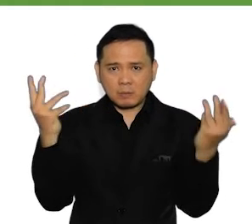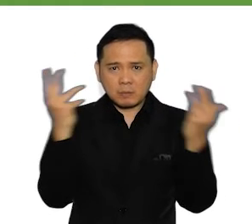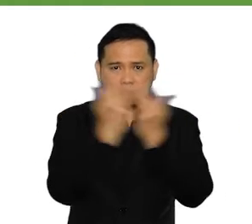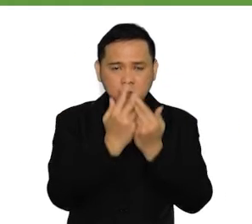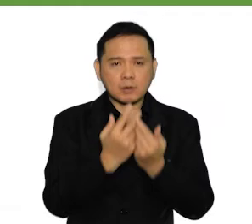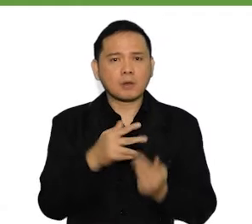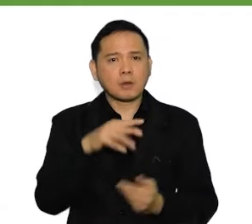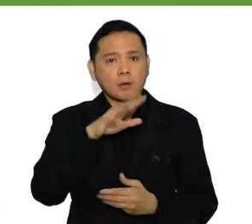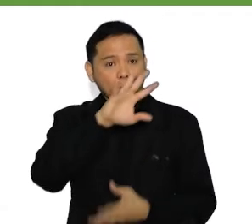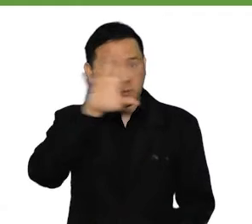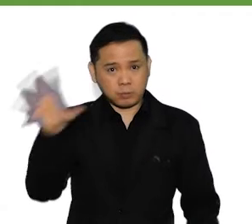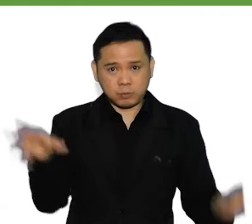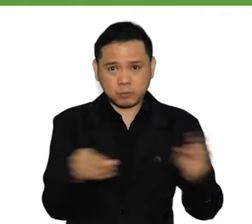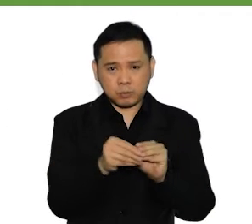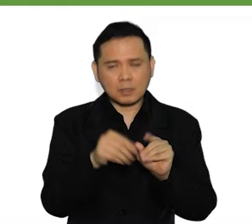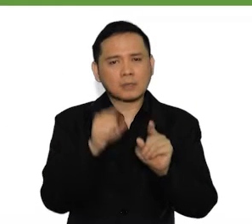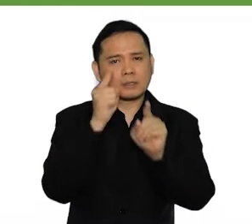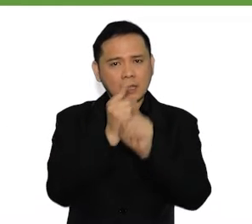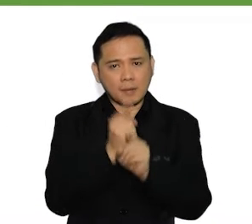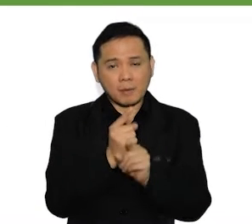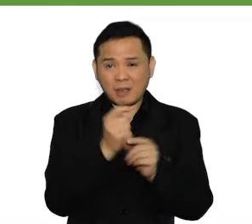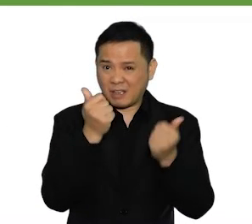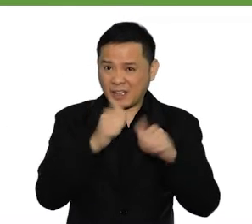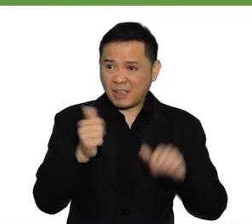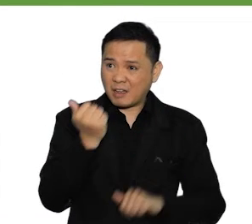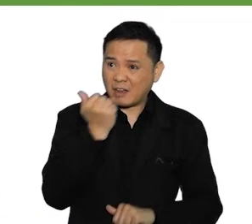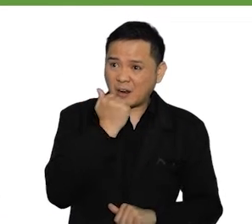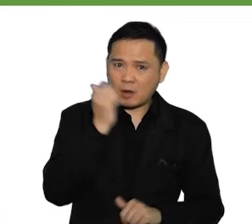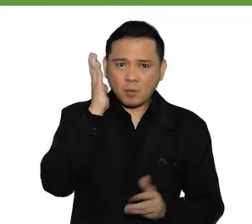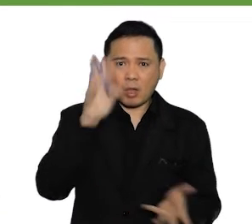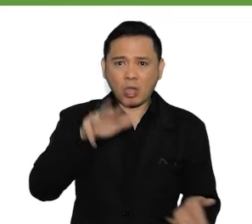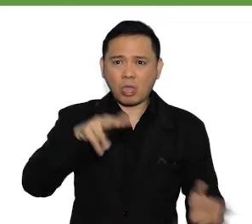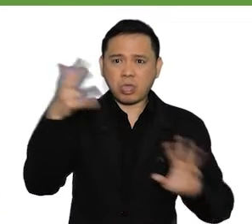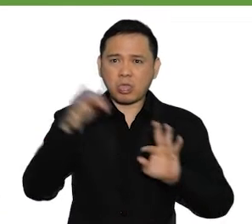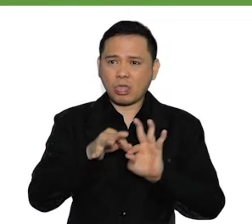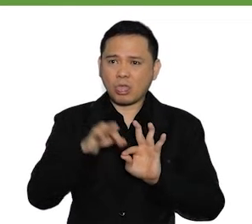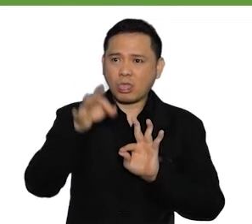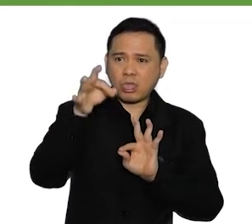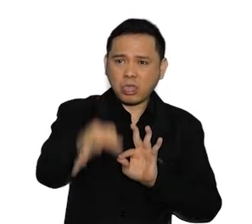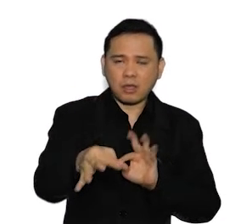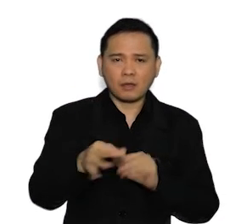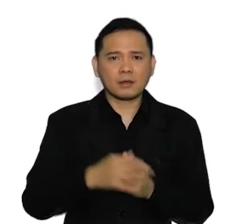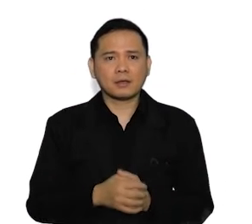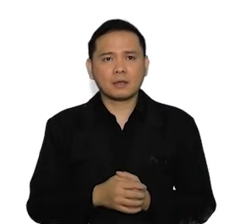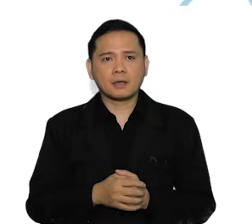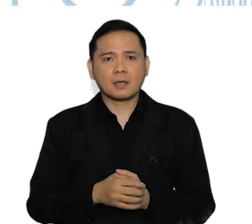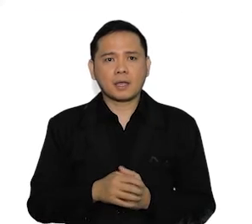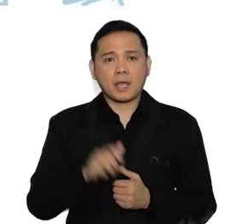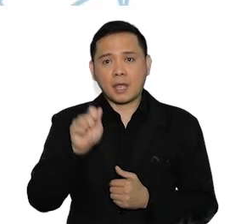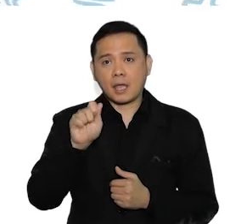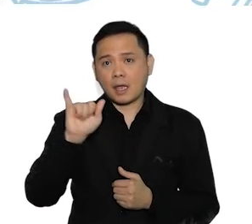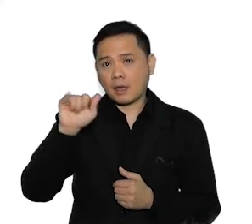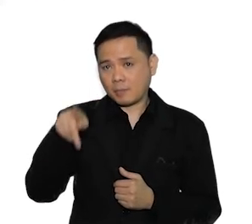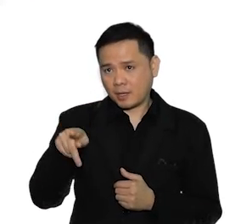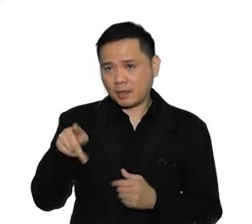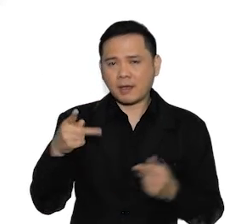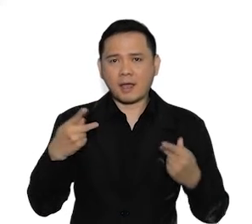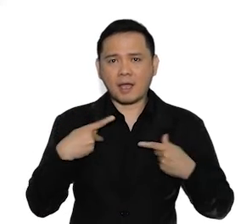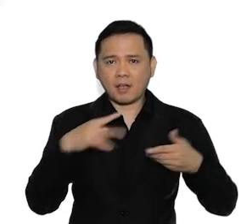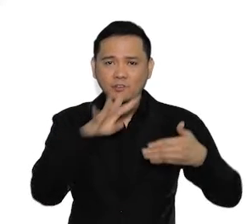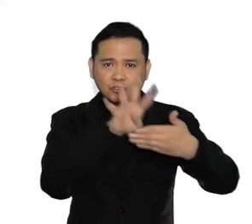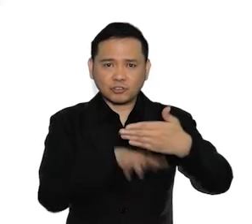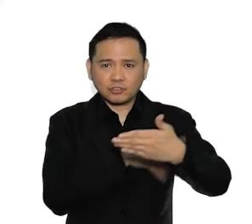total, as any errors may cause a domino effect. From the AIP form, charts and data are